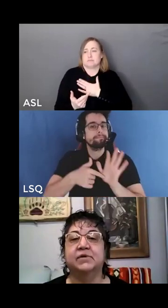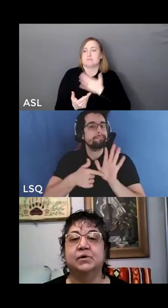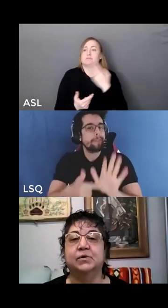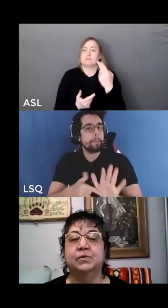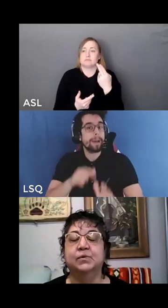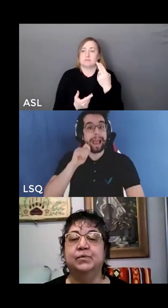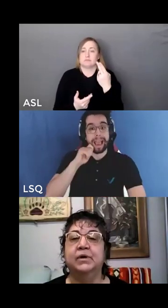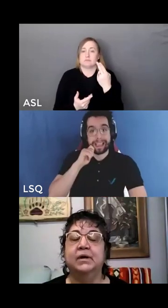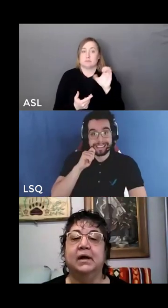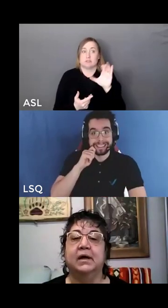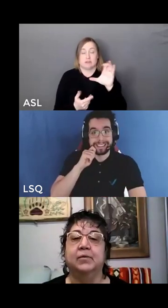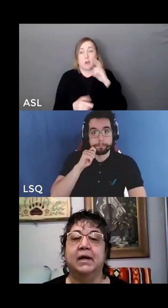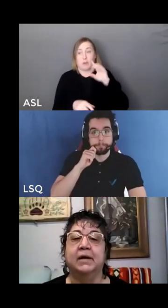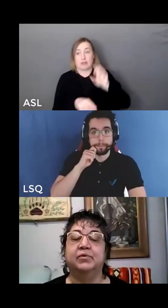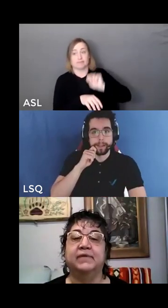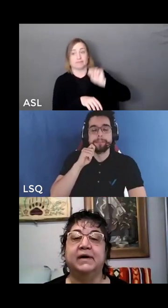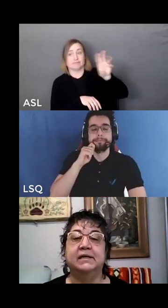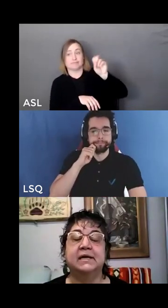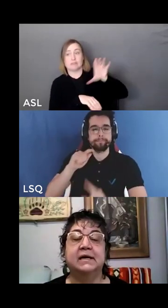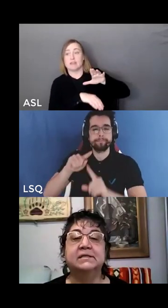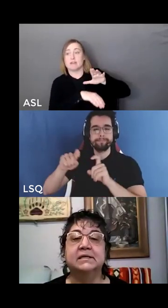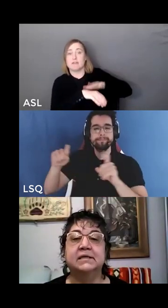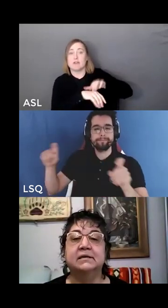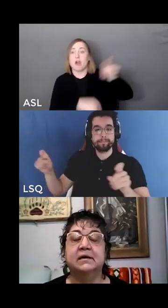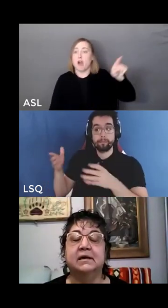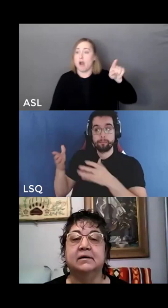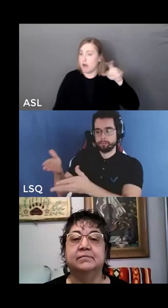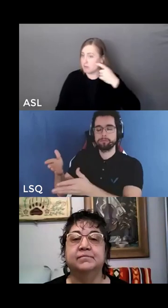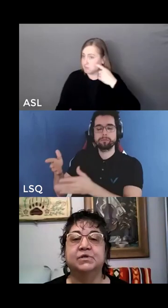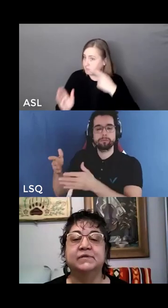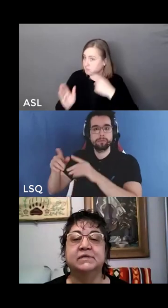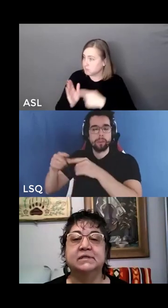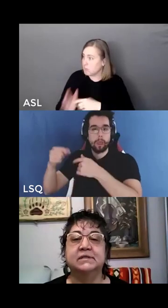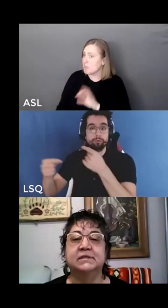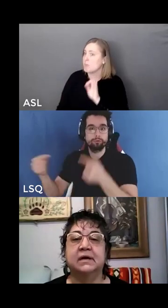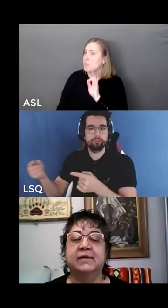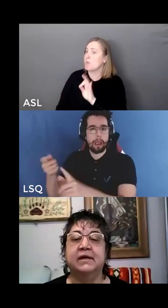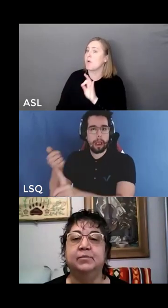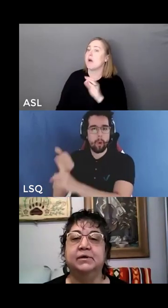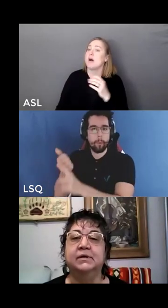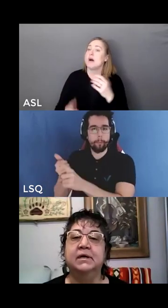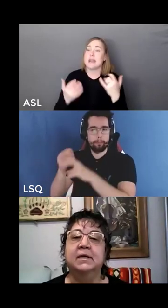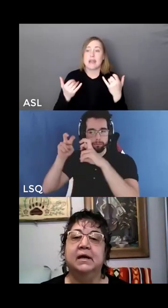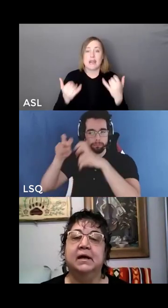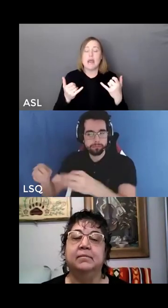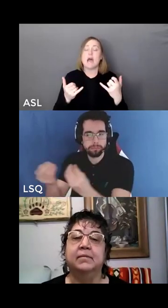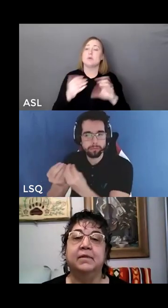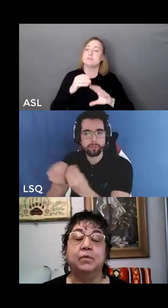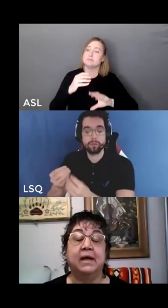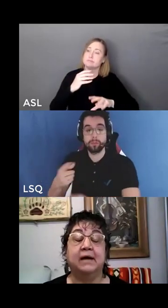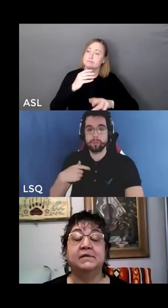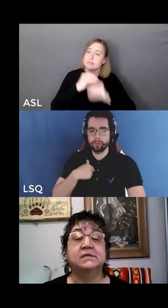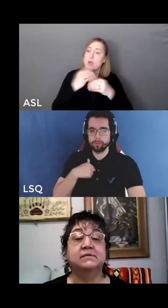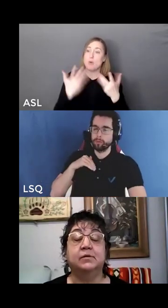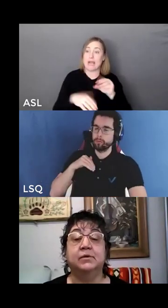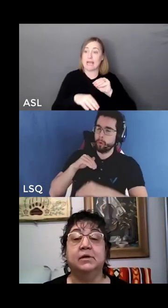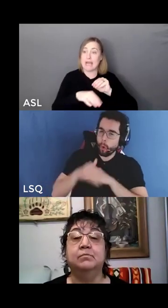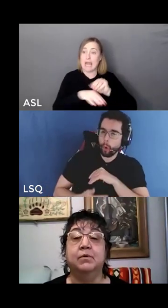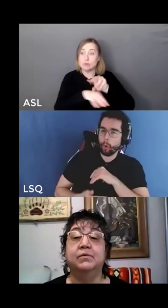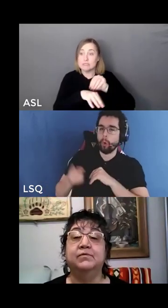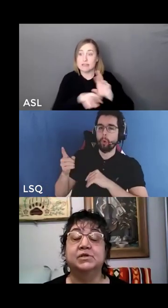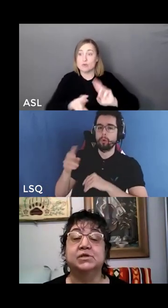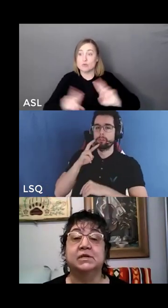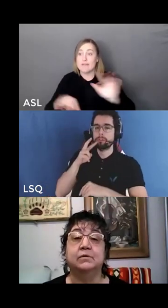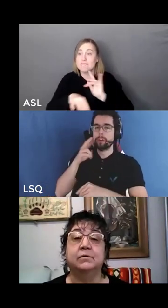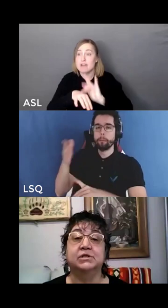advice of our group and provided counseling services available, that we have this available